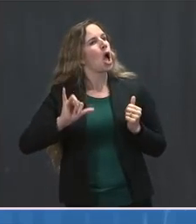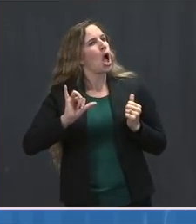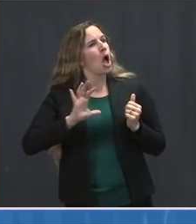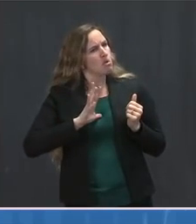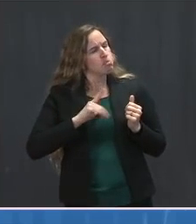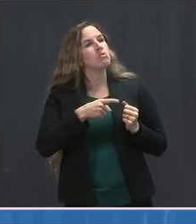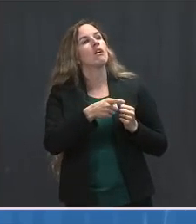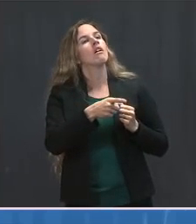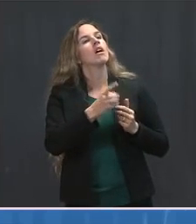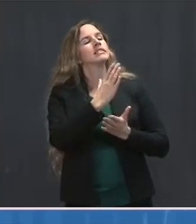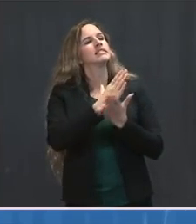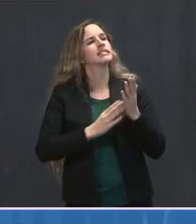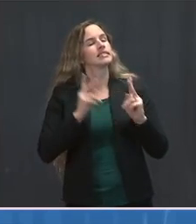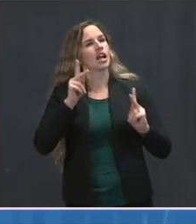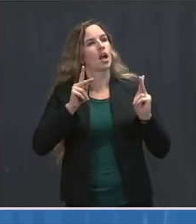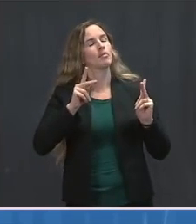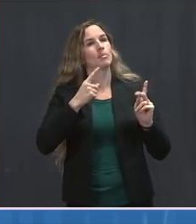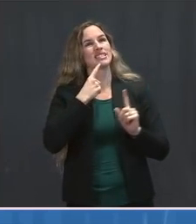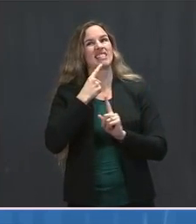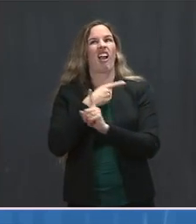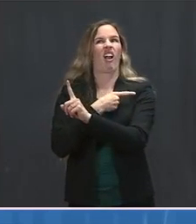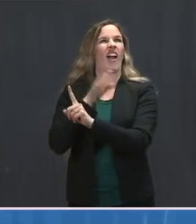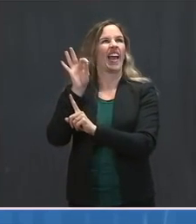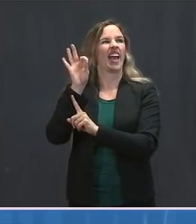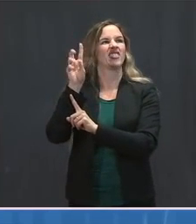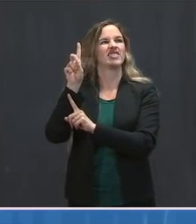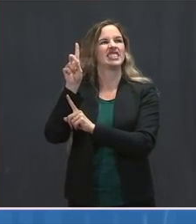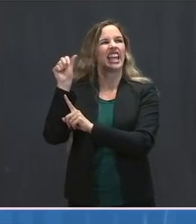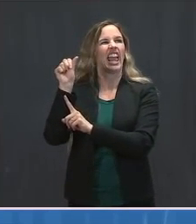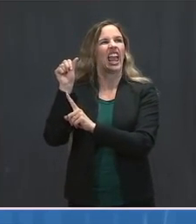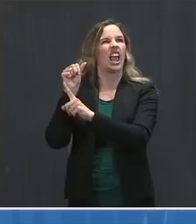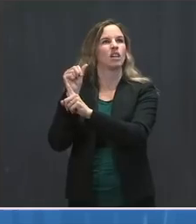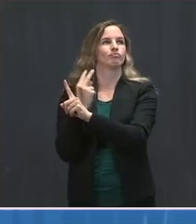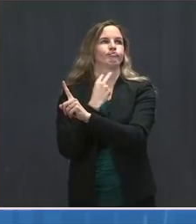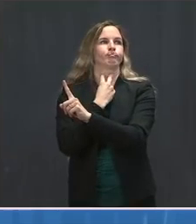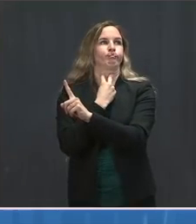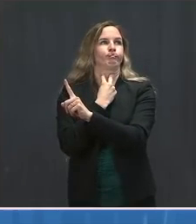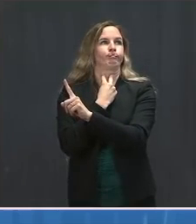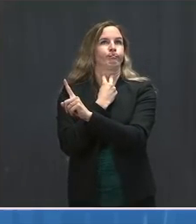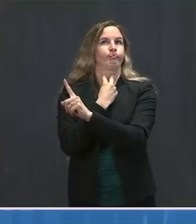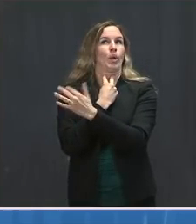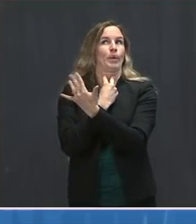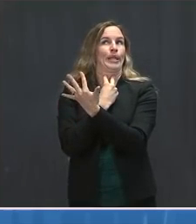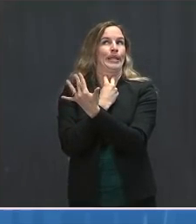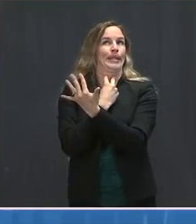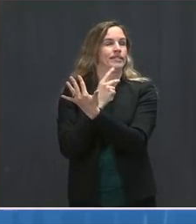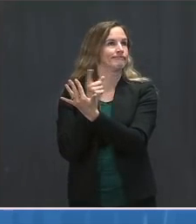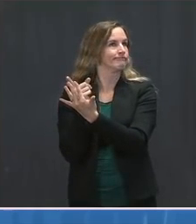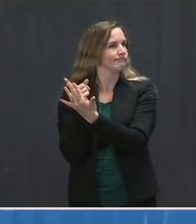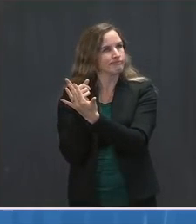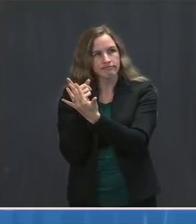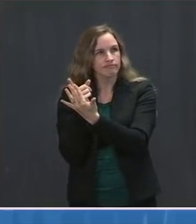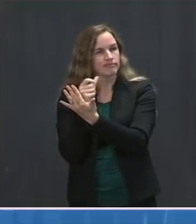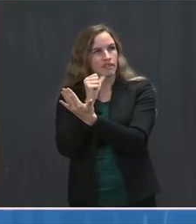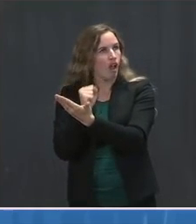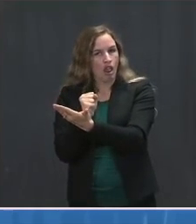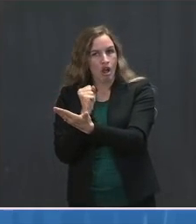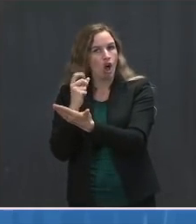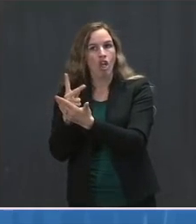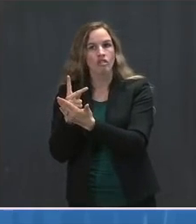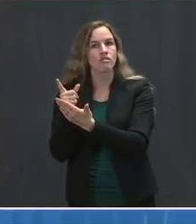have pointed to the FDA as sort of a bottleneck on the rapid testing and say, you know, they're not authorizing,